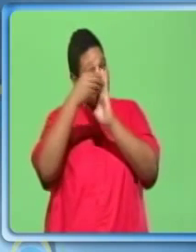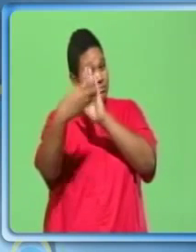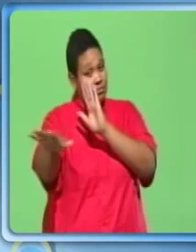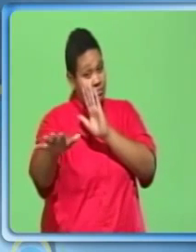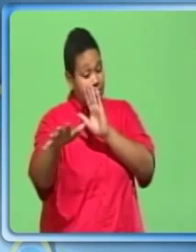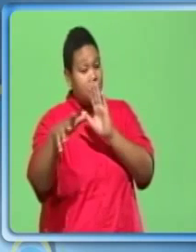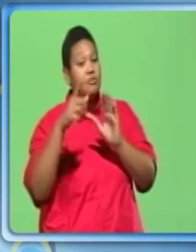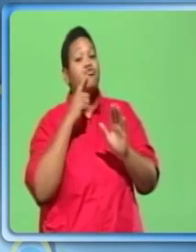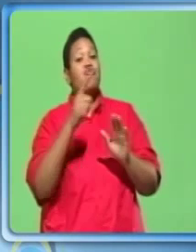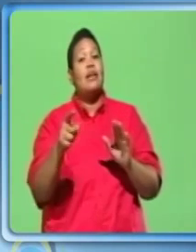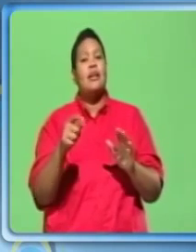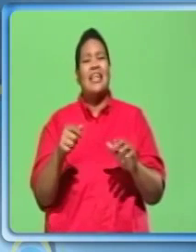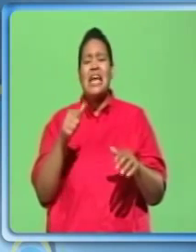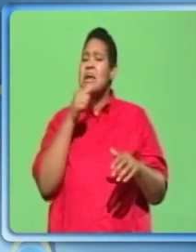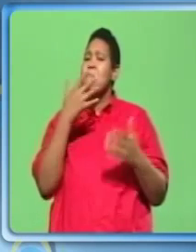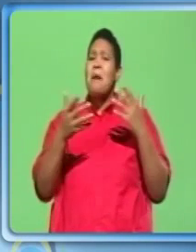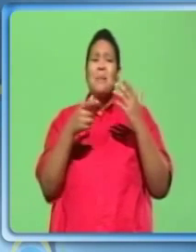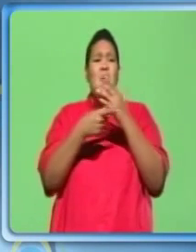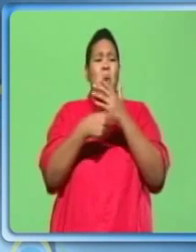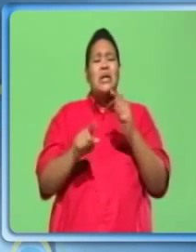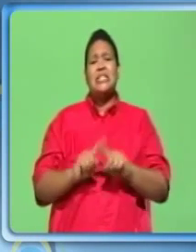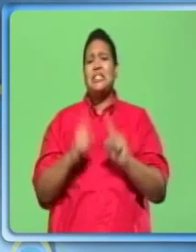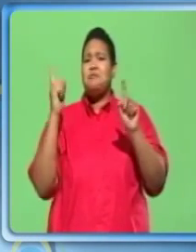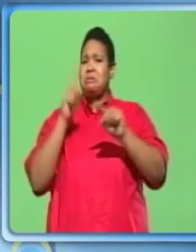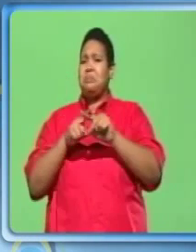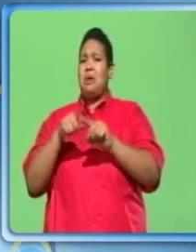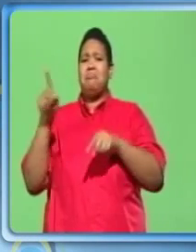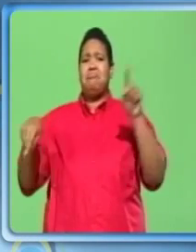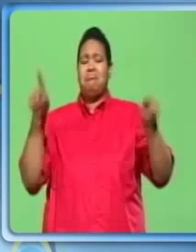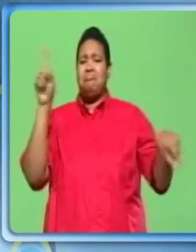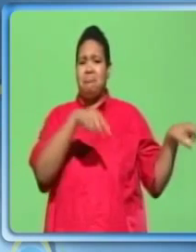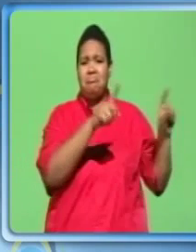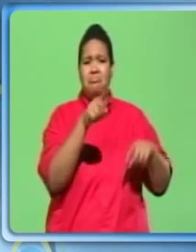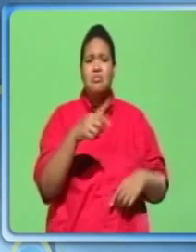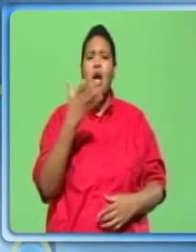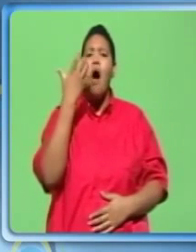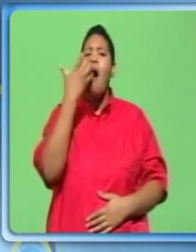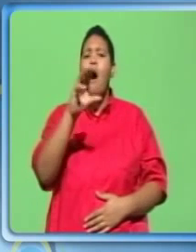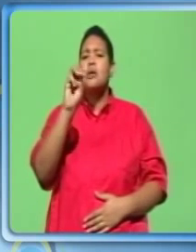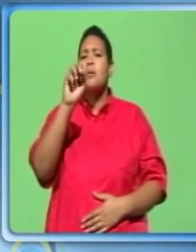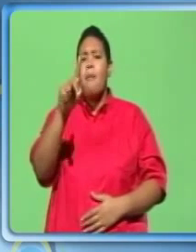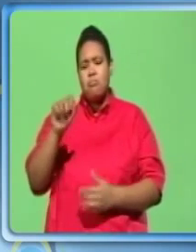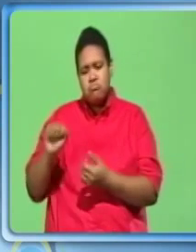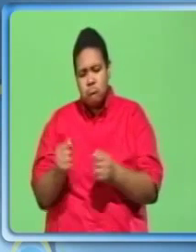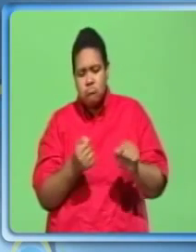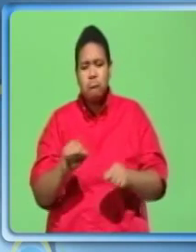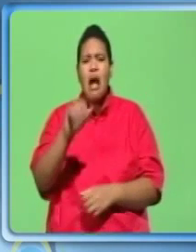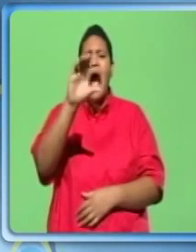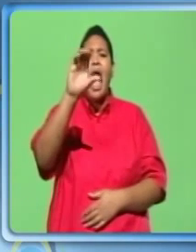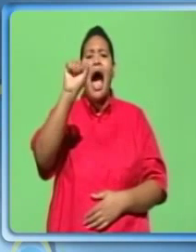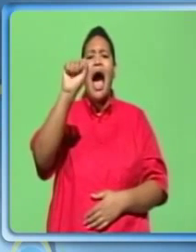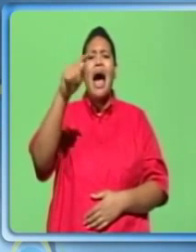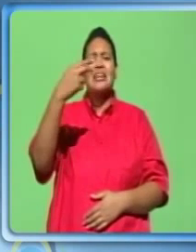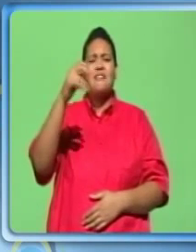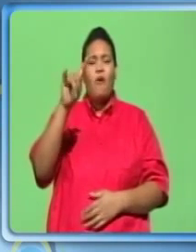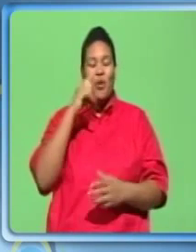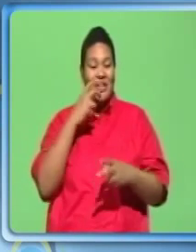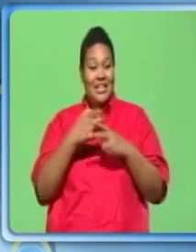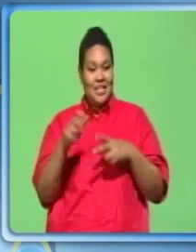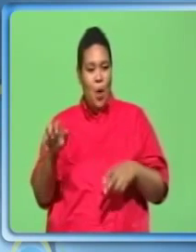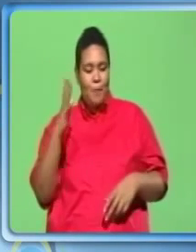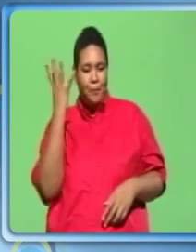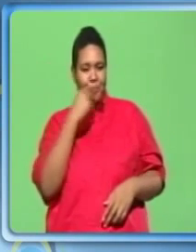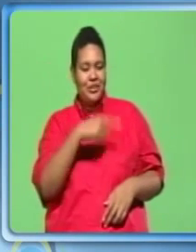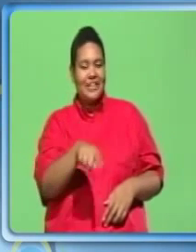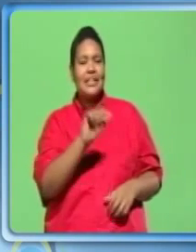Uneven quality among products. Hot mopped asphalt with decorative stone. House style.